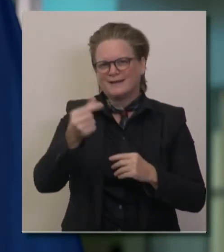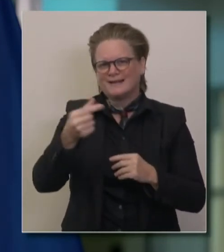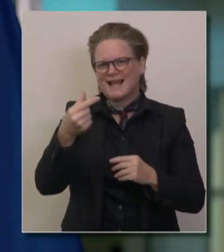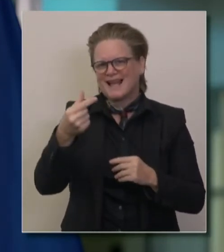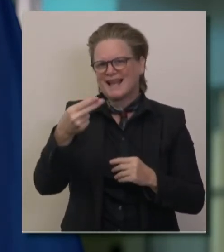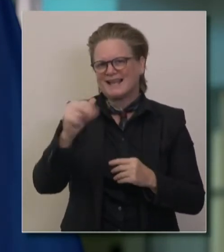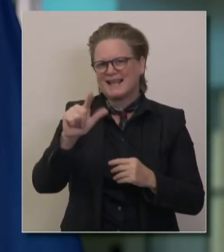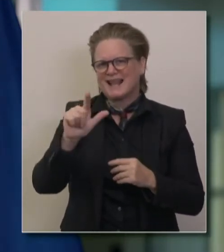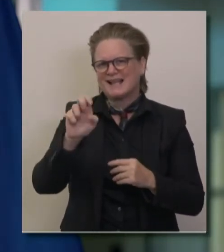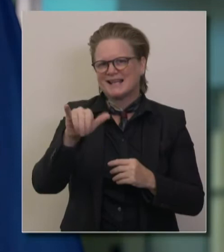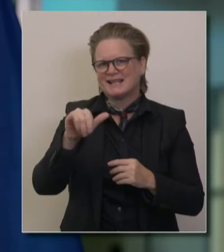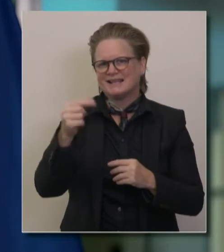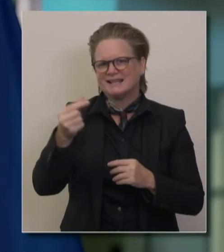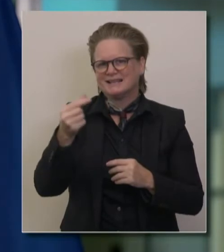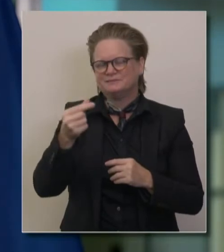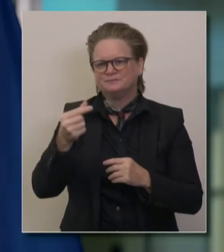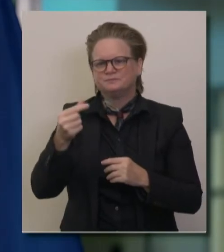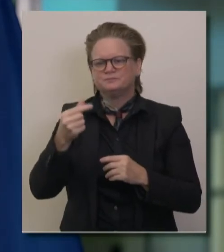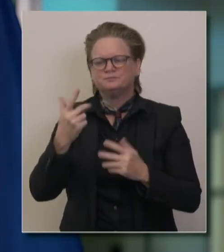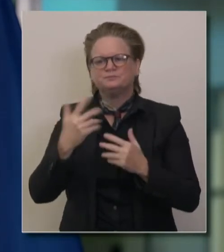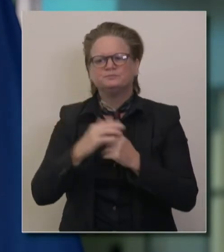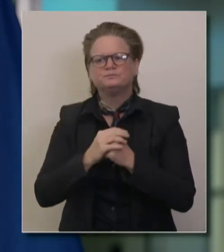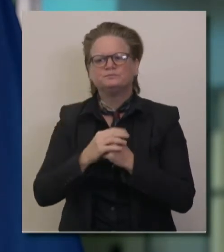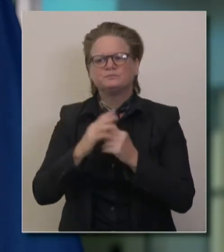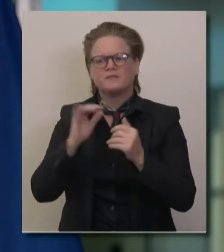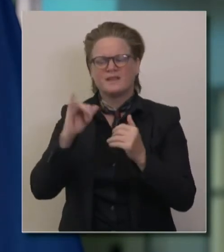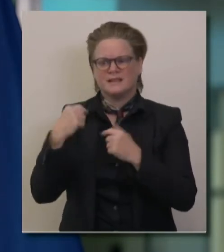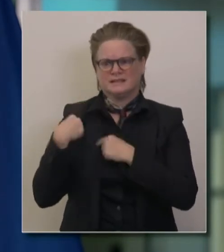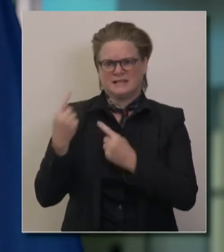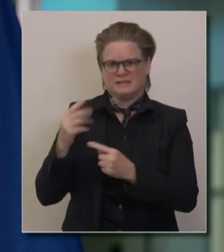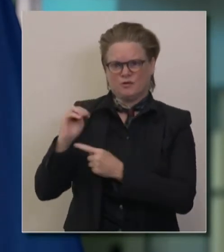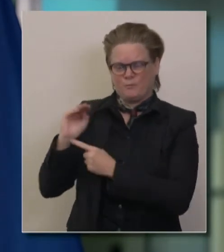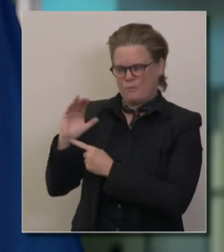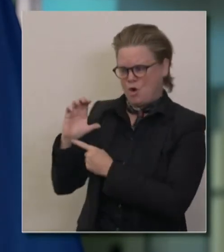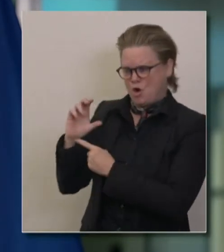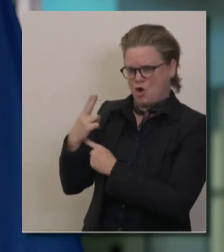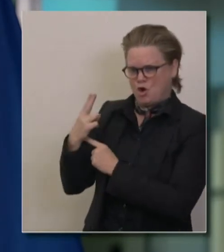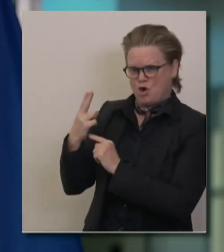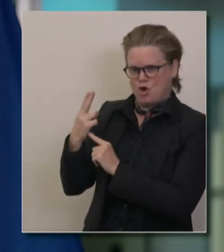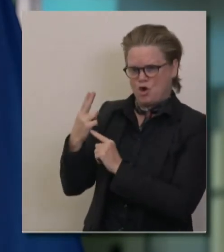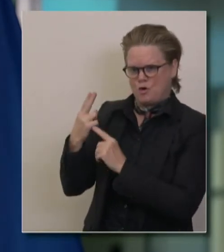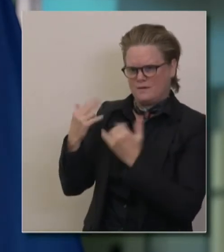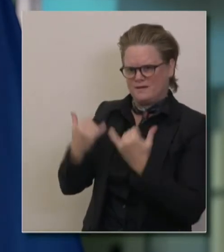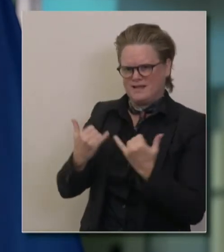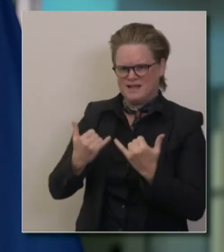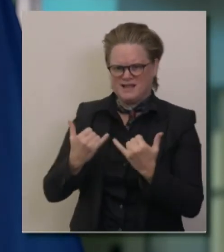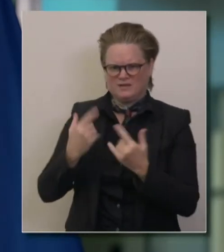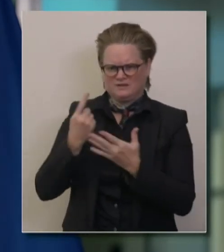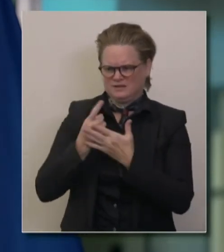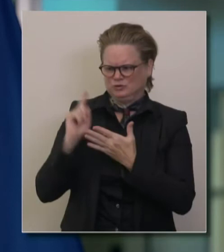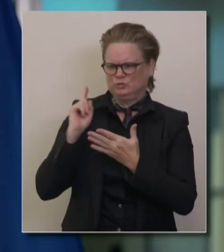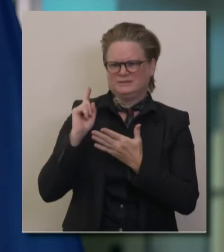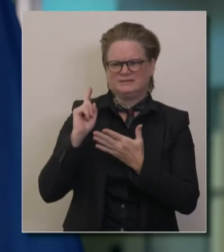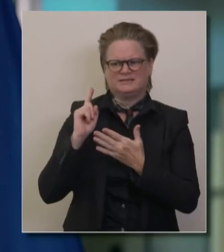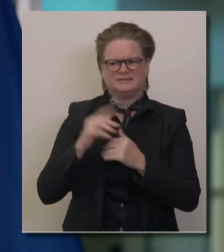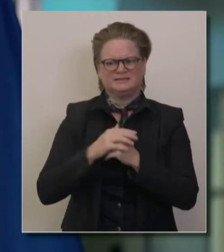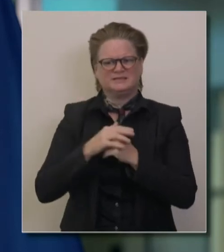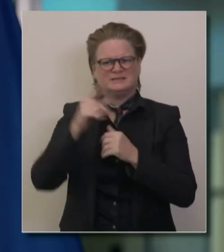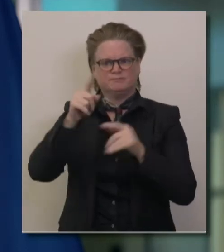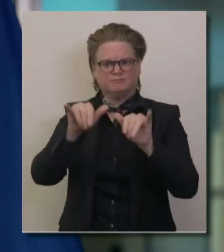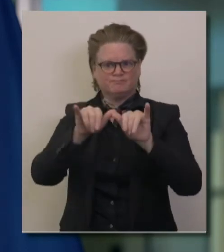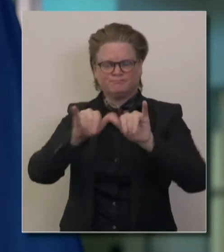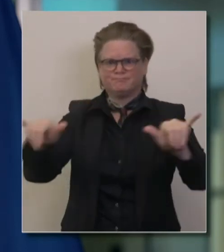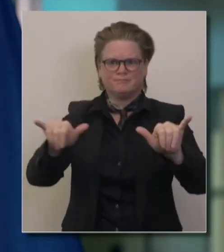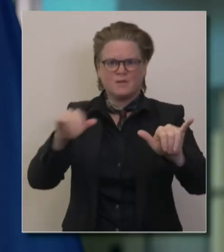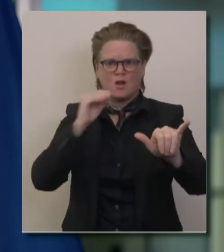new stay-at-home orders, given everything we've learned since March. Um, was there discussion of putting in place a broader stay-at-home order, um, say, before